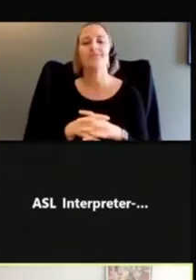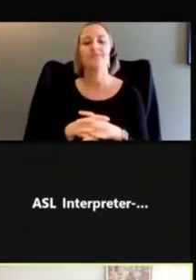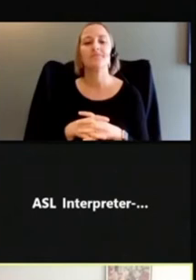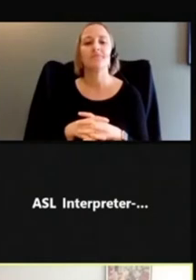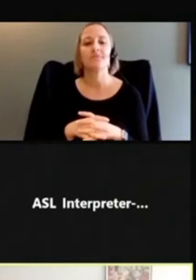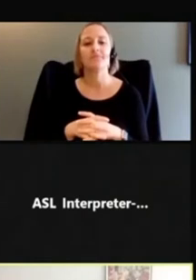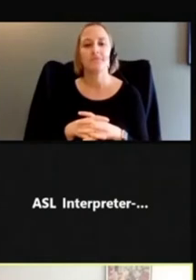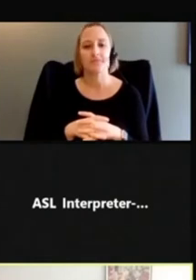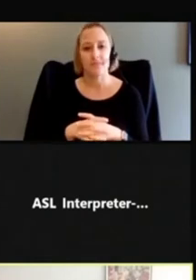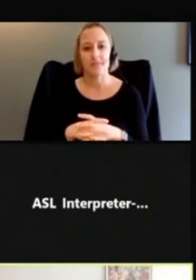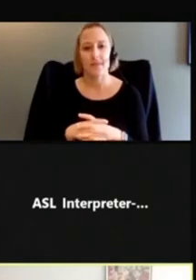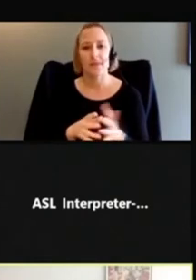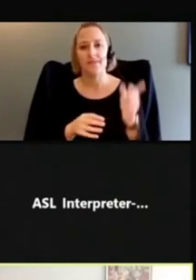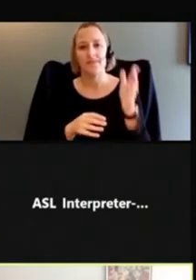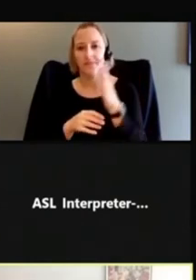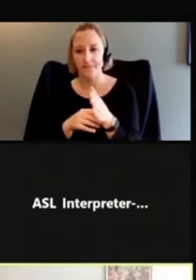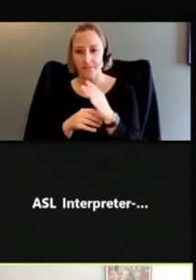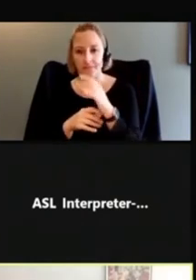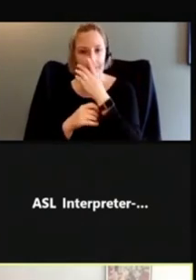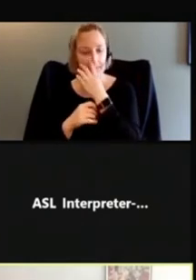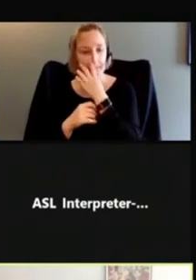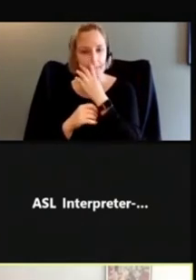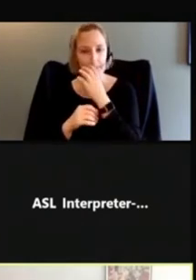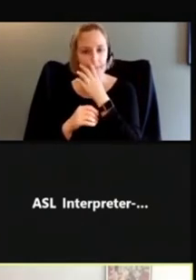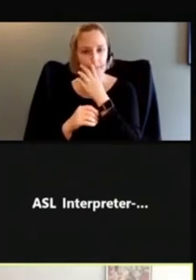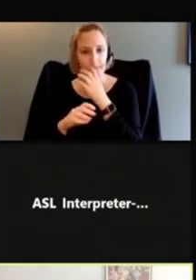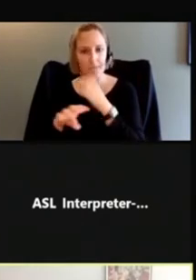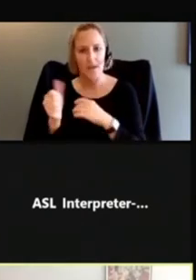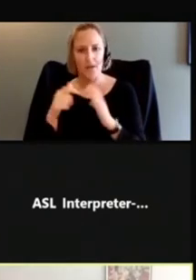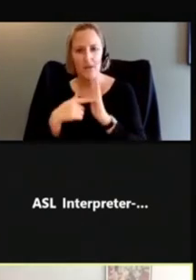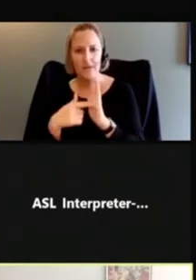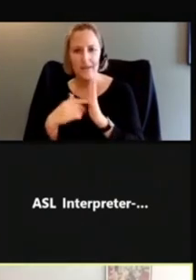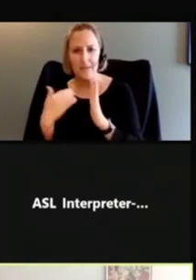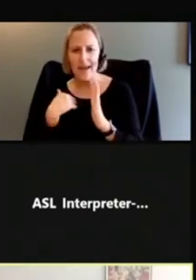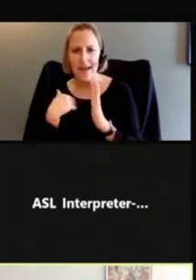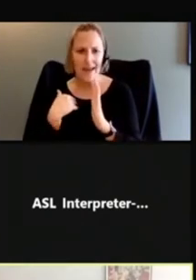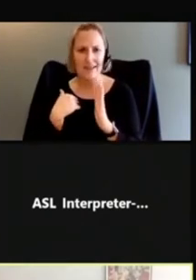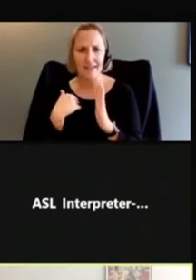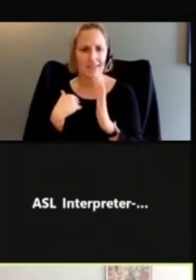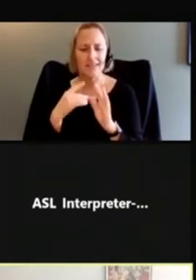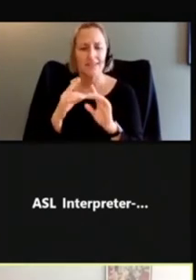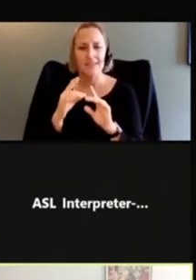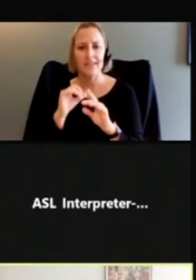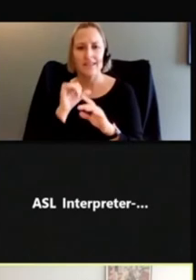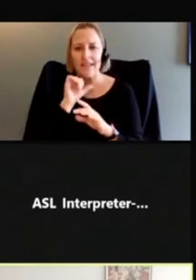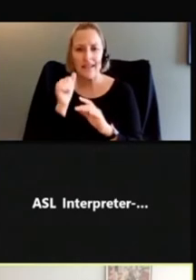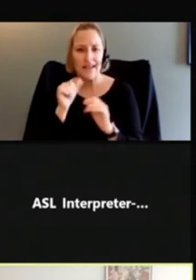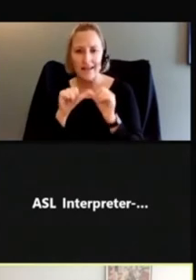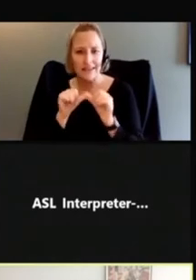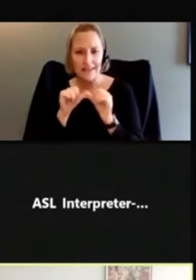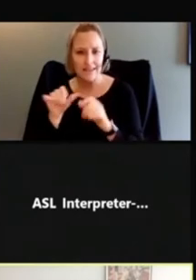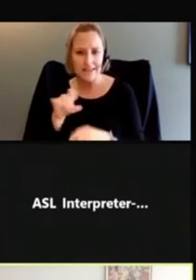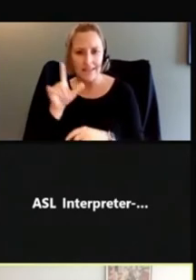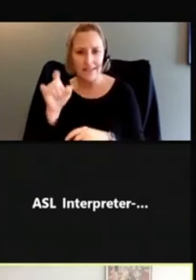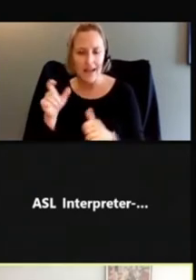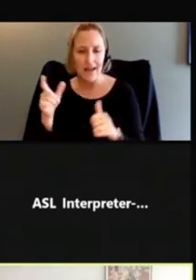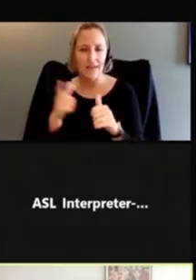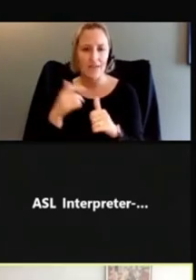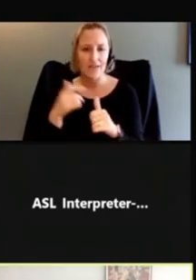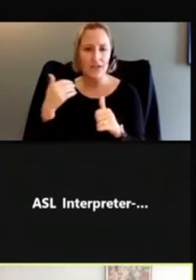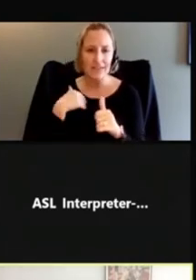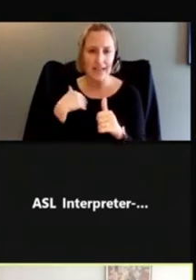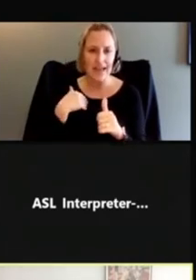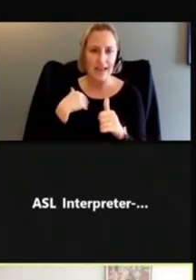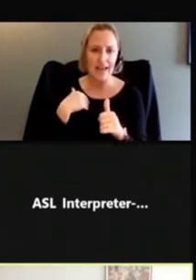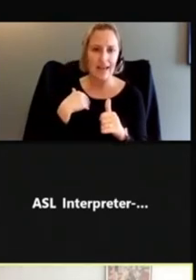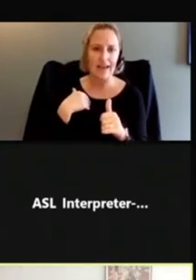this example, we have a kind of inconsistent style. First, we have this image of the closeup of washing